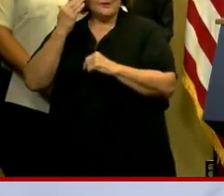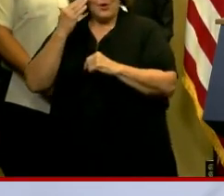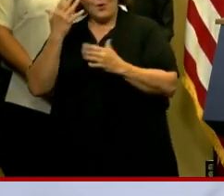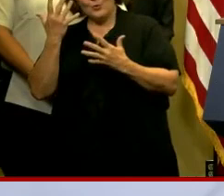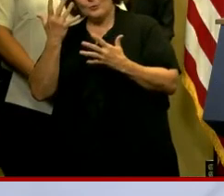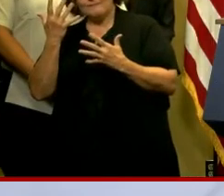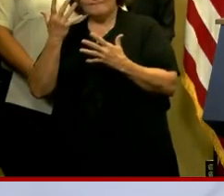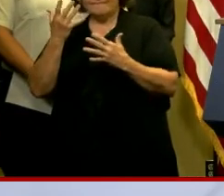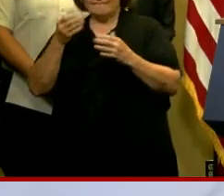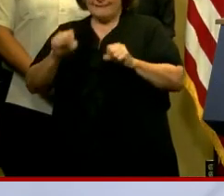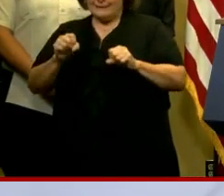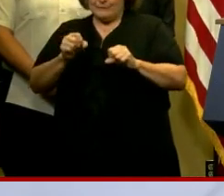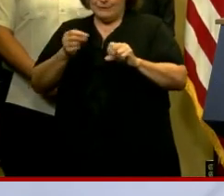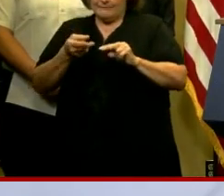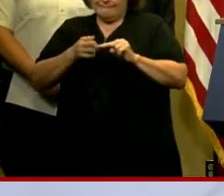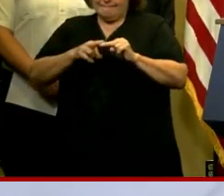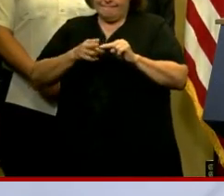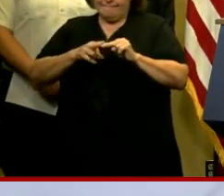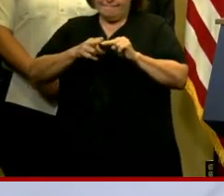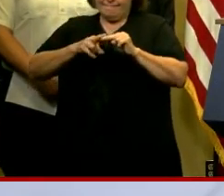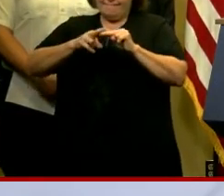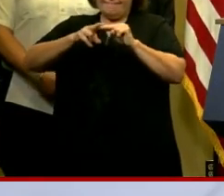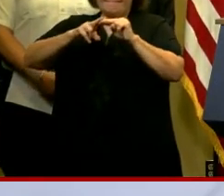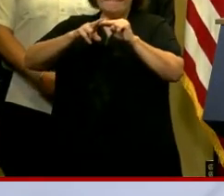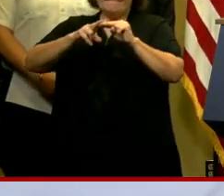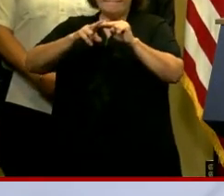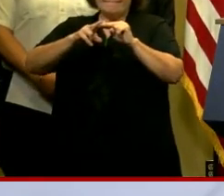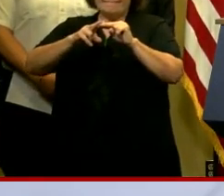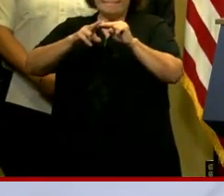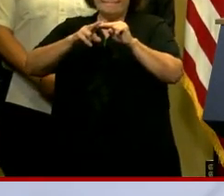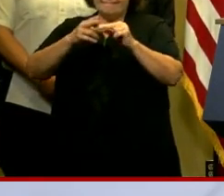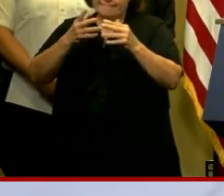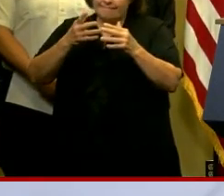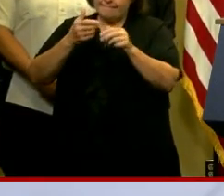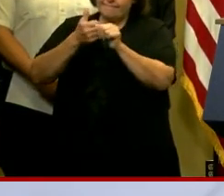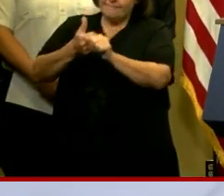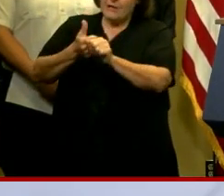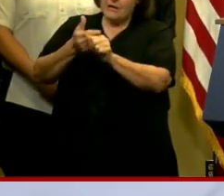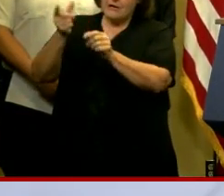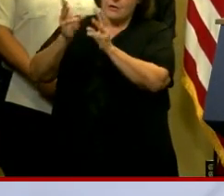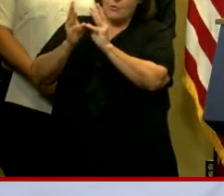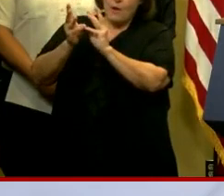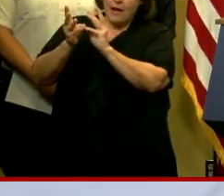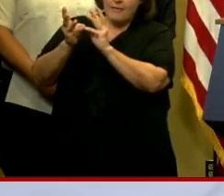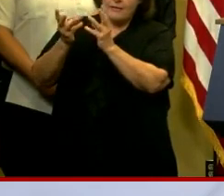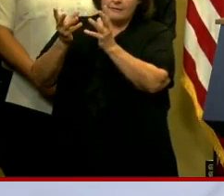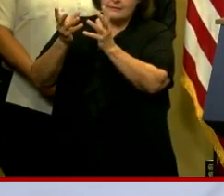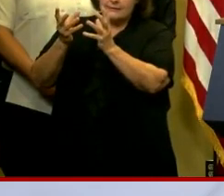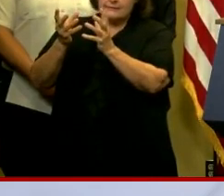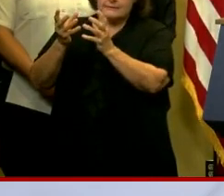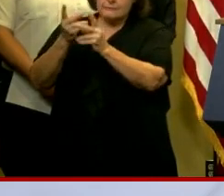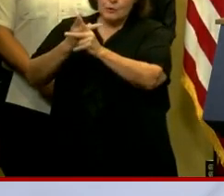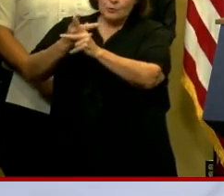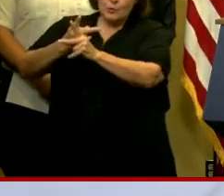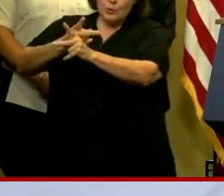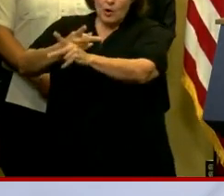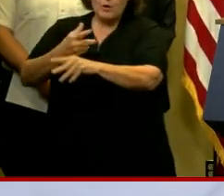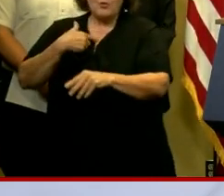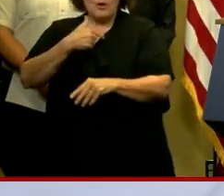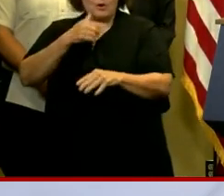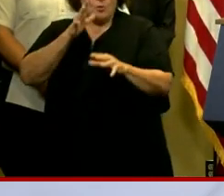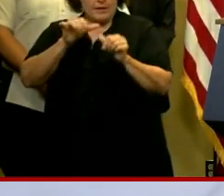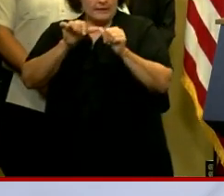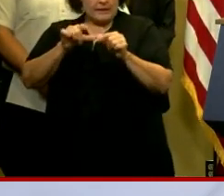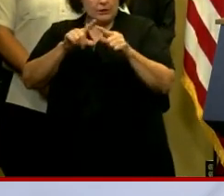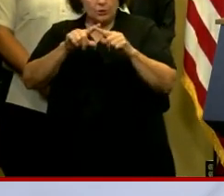may increase, as confidence in the forecast continues to intensify. So we'll continue to monitor.